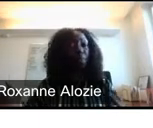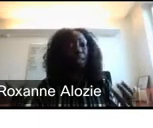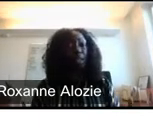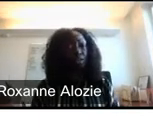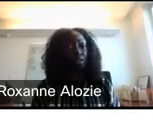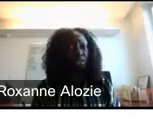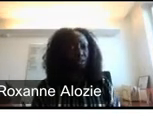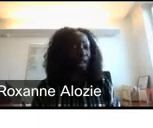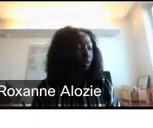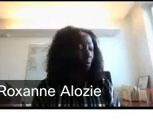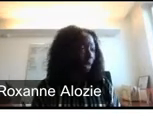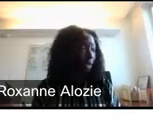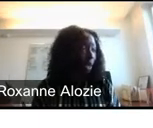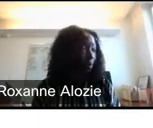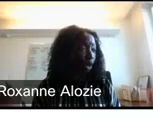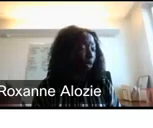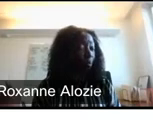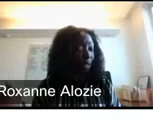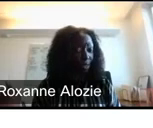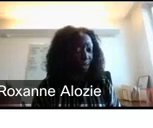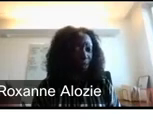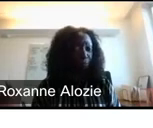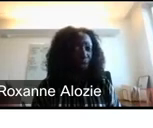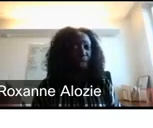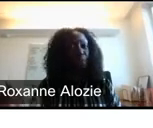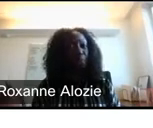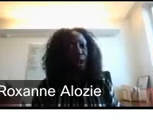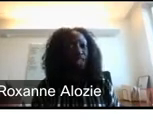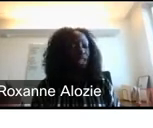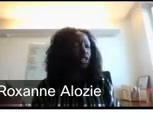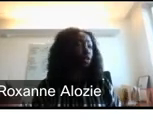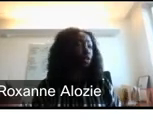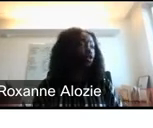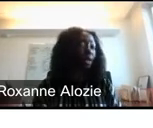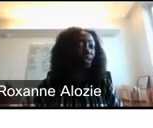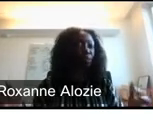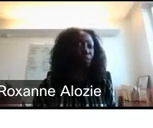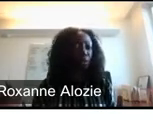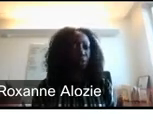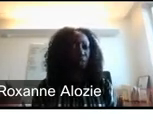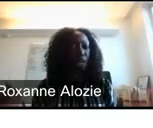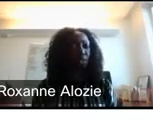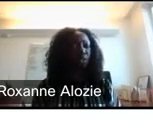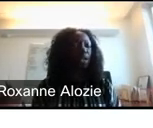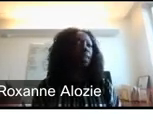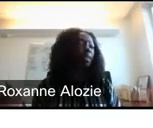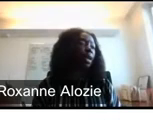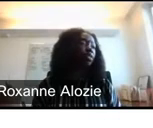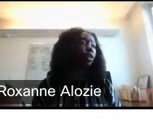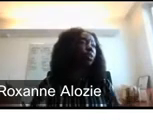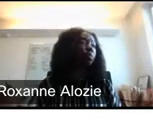local team and then there's, it's evaluated by our credit policy team. If a project is between 20 to 50 million dollars,